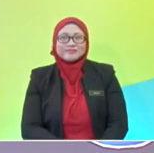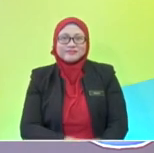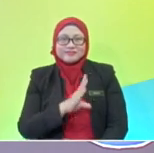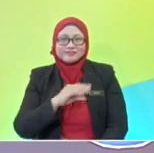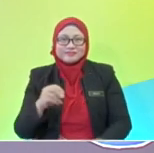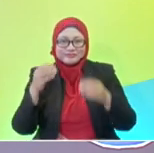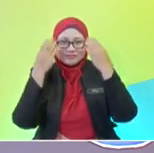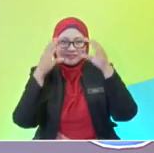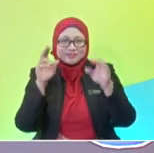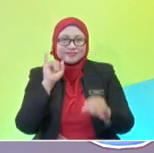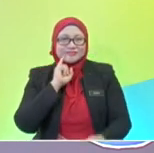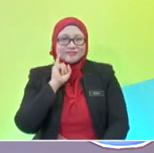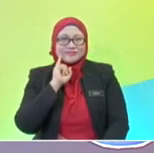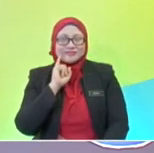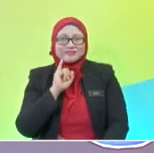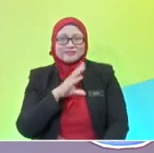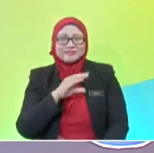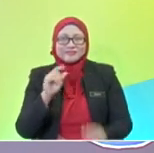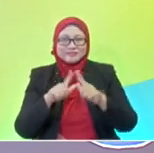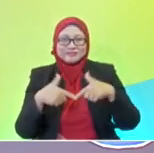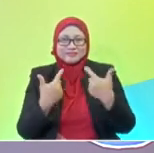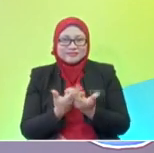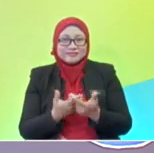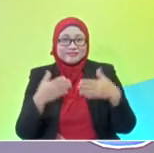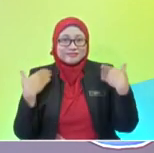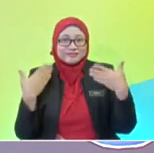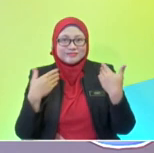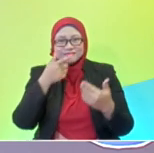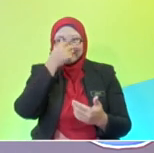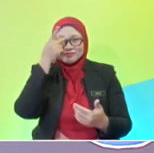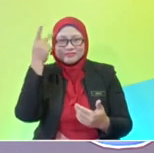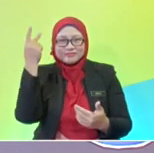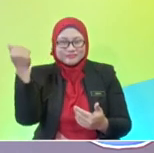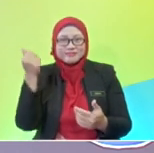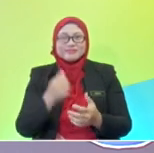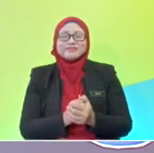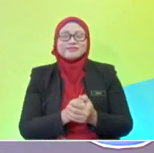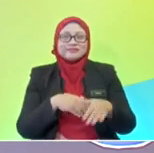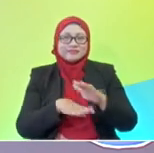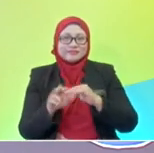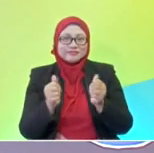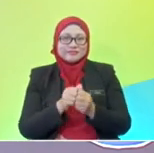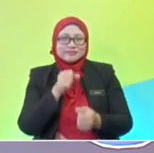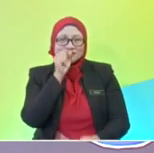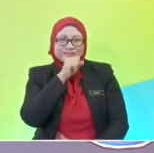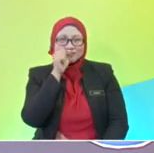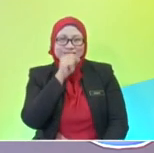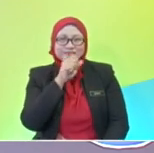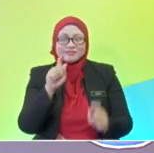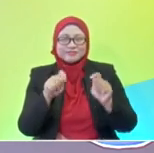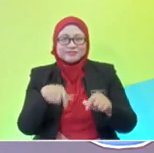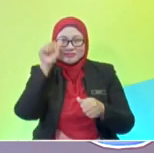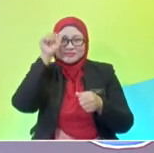Ina, and I believe this class is very interesting, because we associate this class with lyrics that help us remember facts!